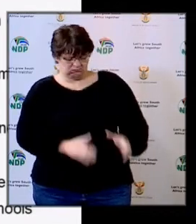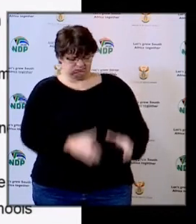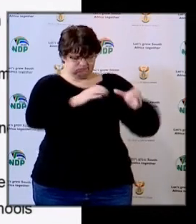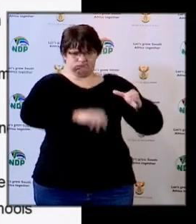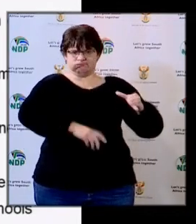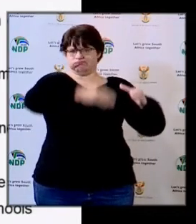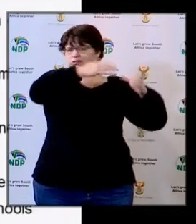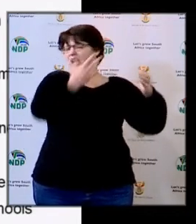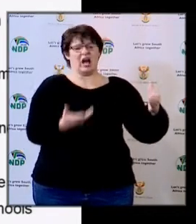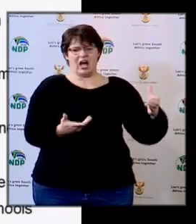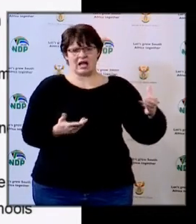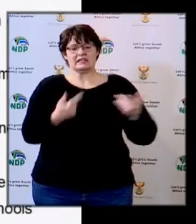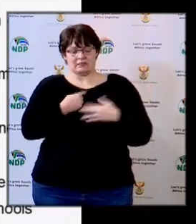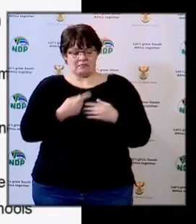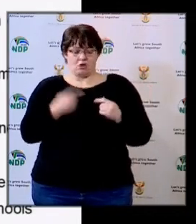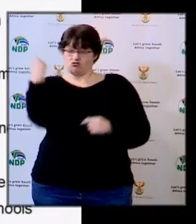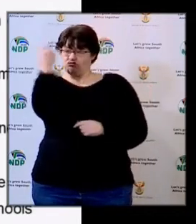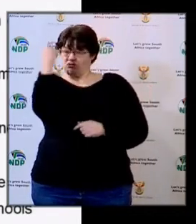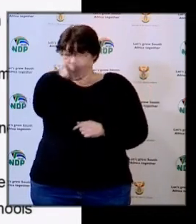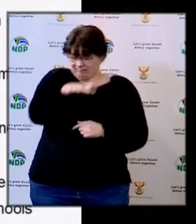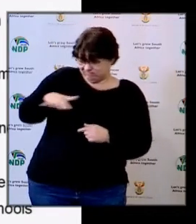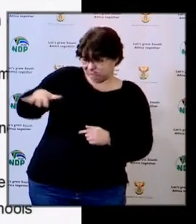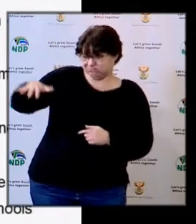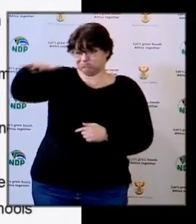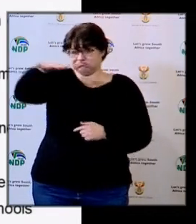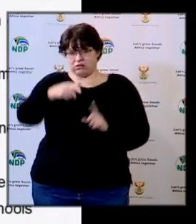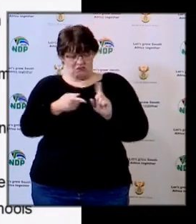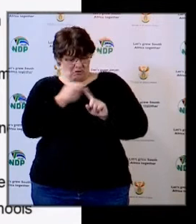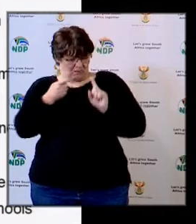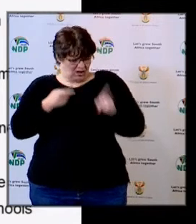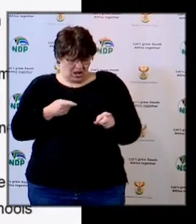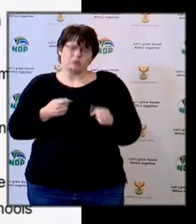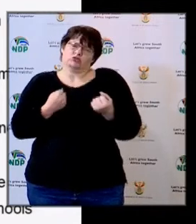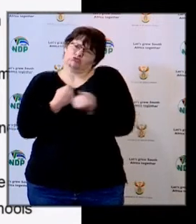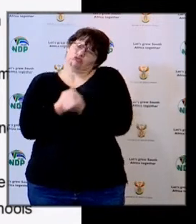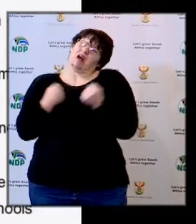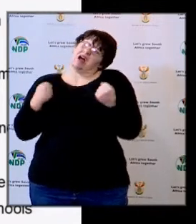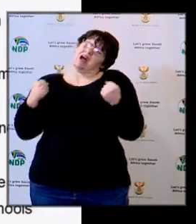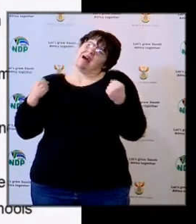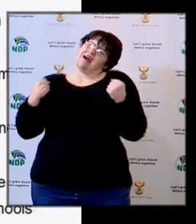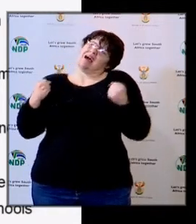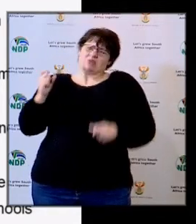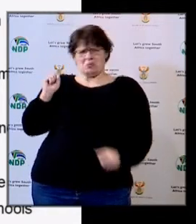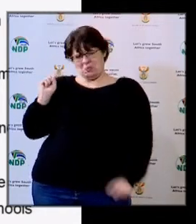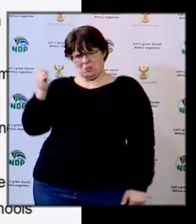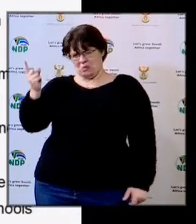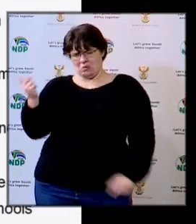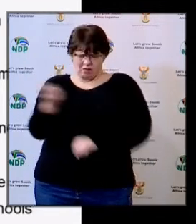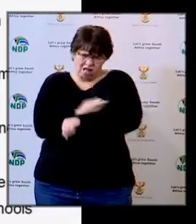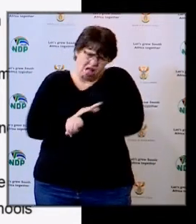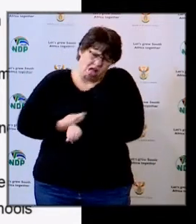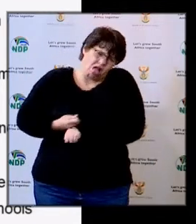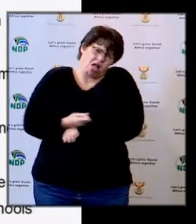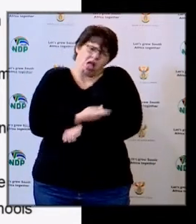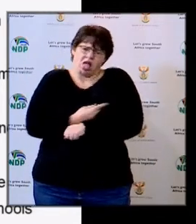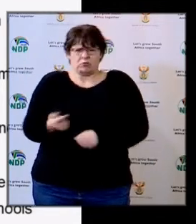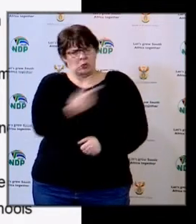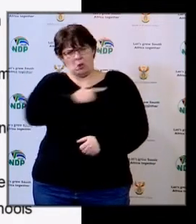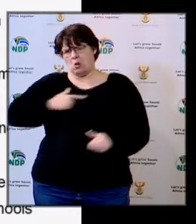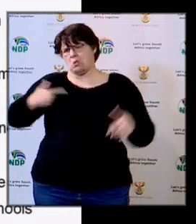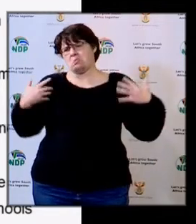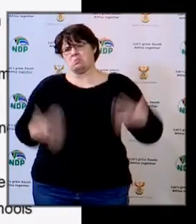The distance between the schools, meaning rural areas, tankers took long to move from one school to another. We also